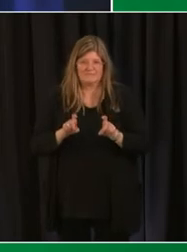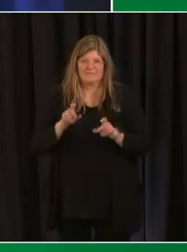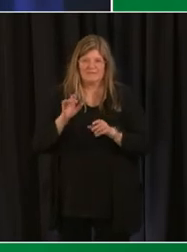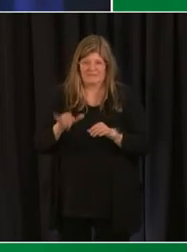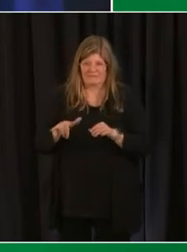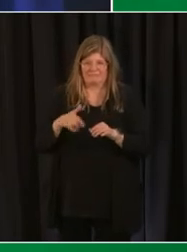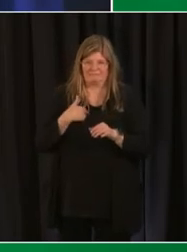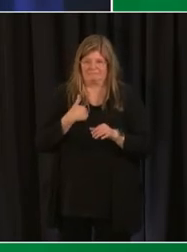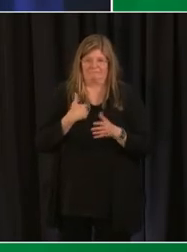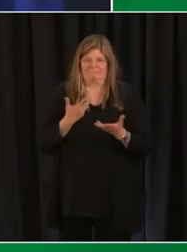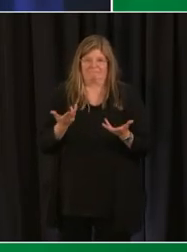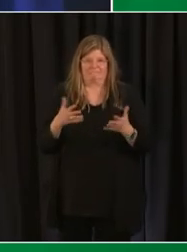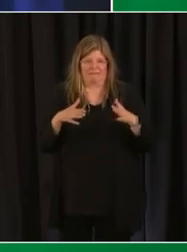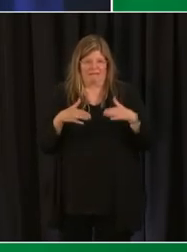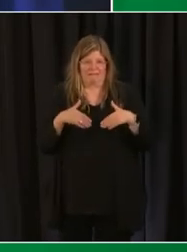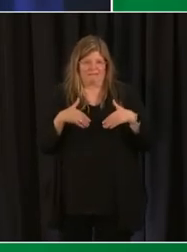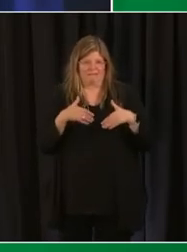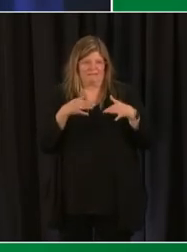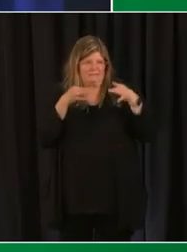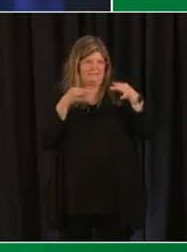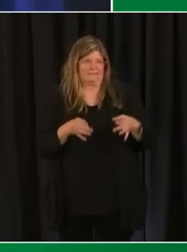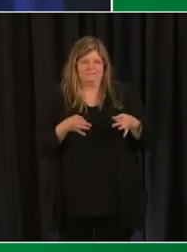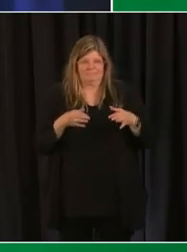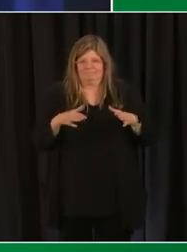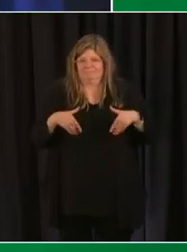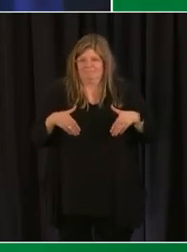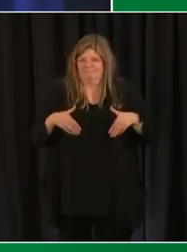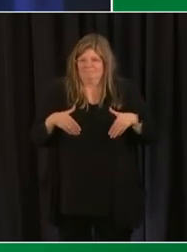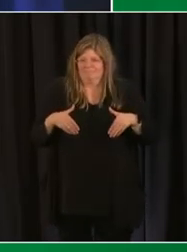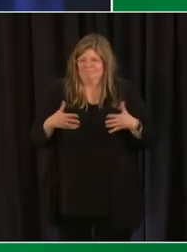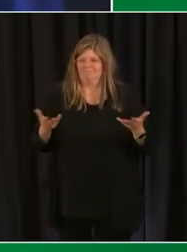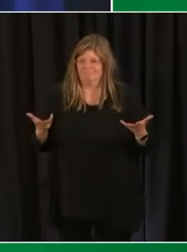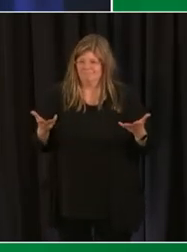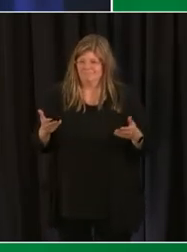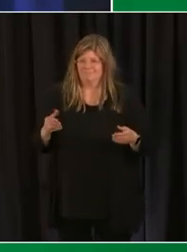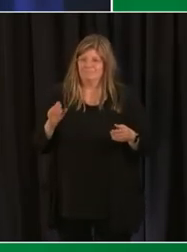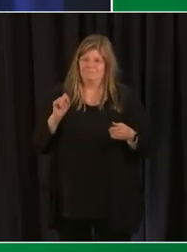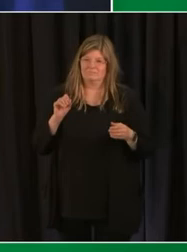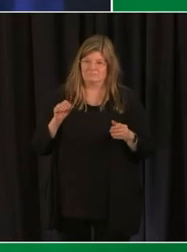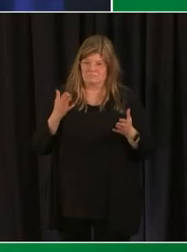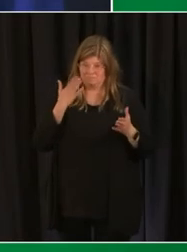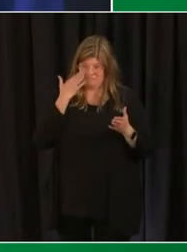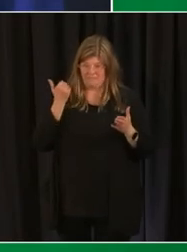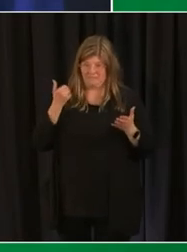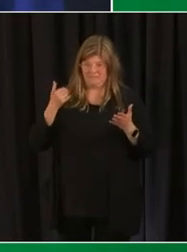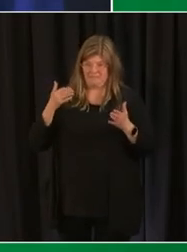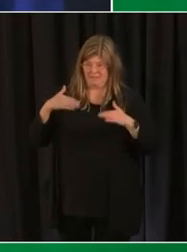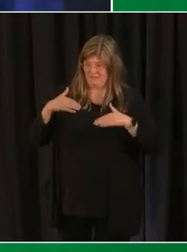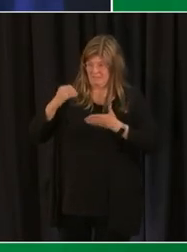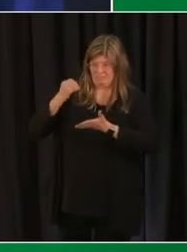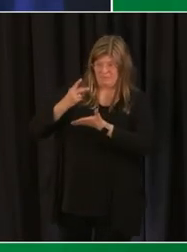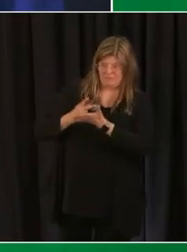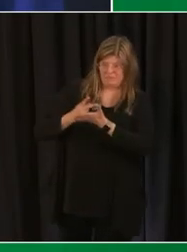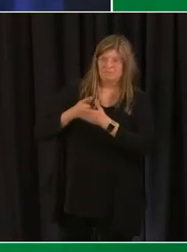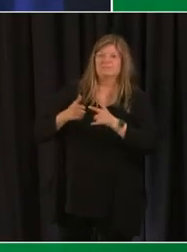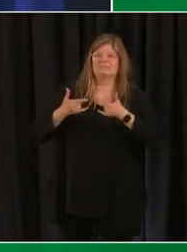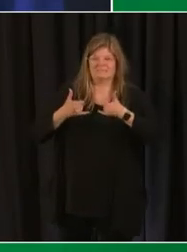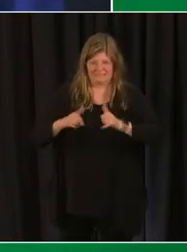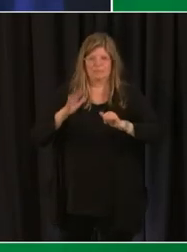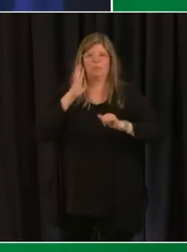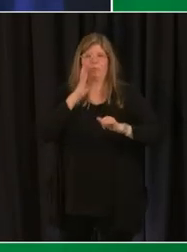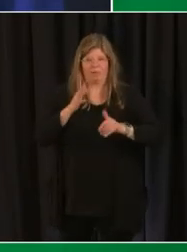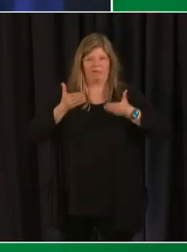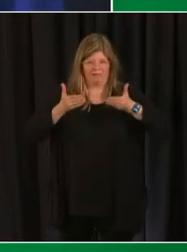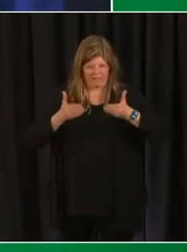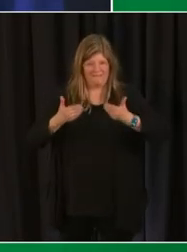we have not received any indication at this point whether or not that waiver will be approved however it's important to note that there